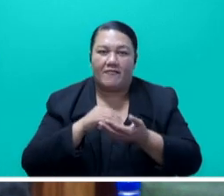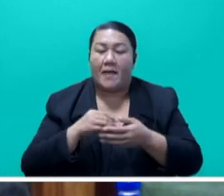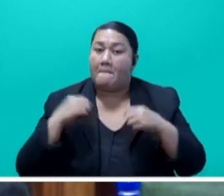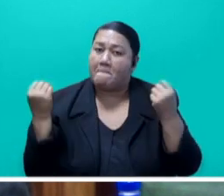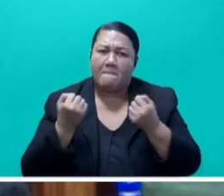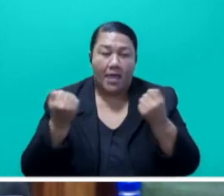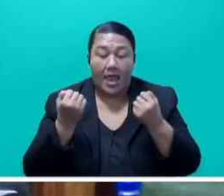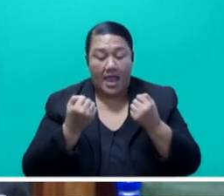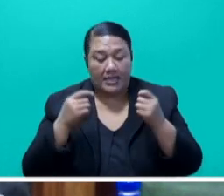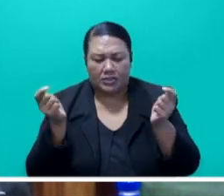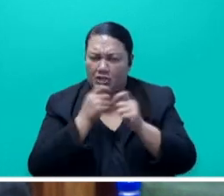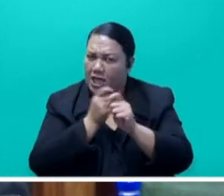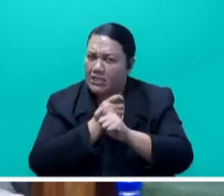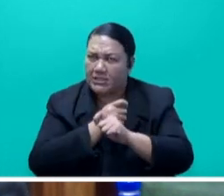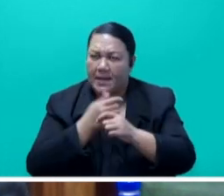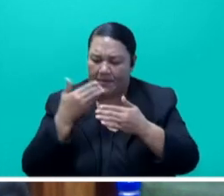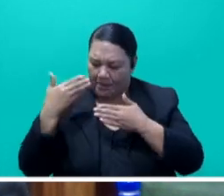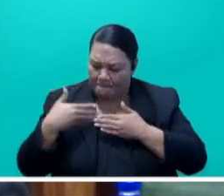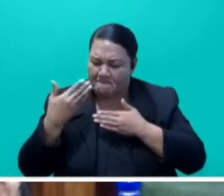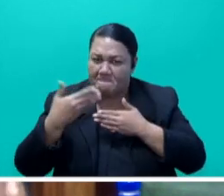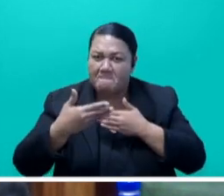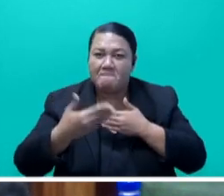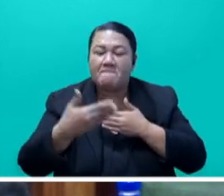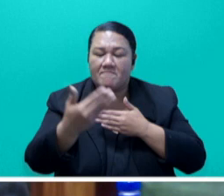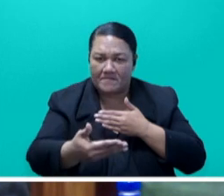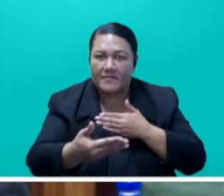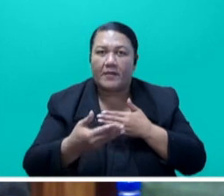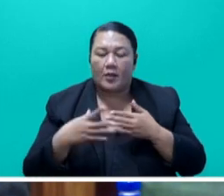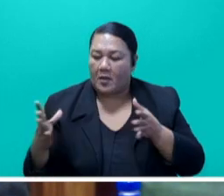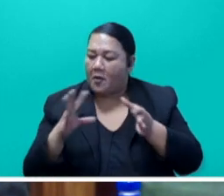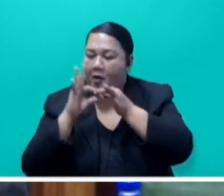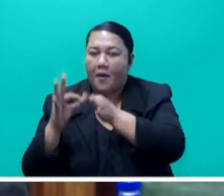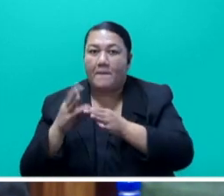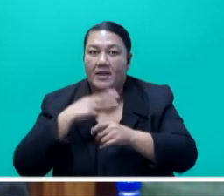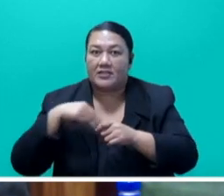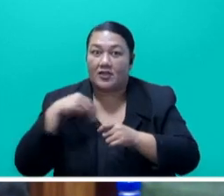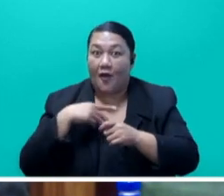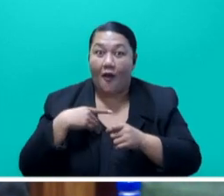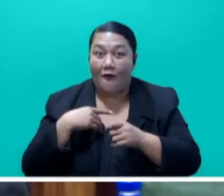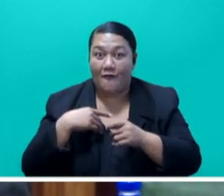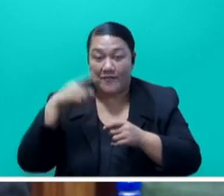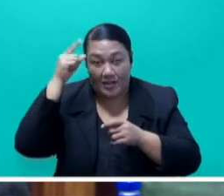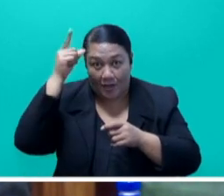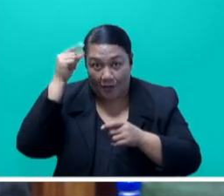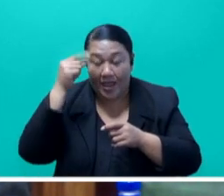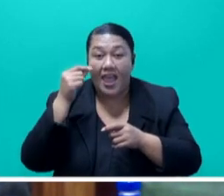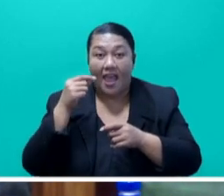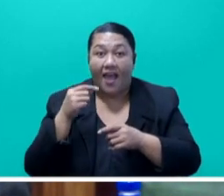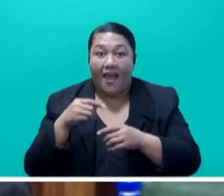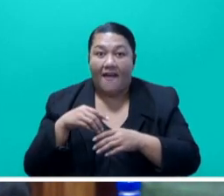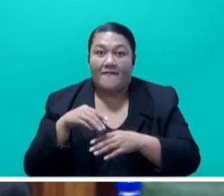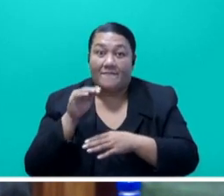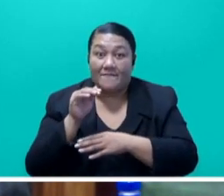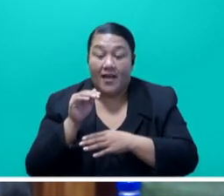be future-looking. We're actually working with the Ministry of Itoke Affairs and other relevant stakeholders to bring out more of